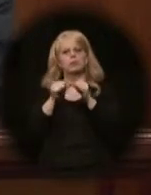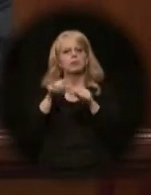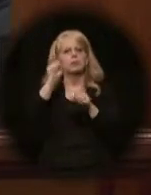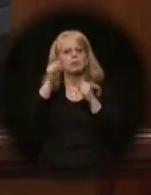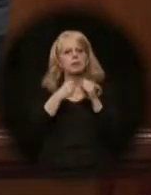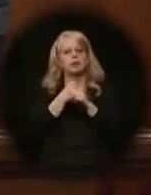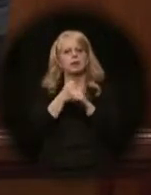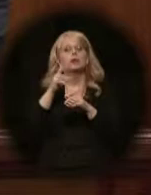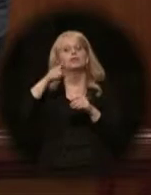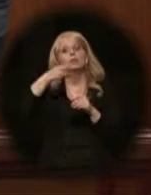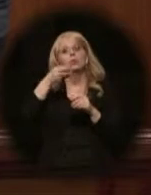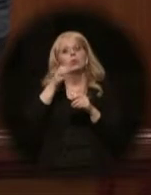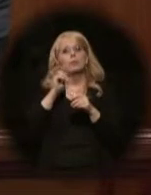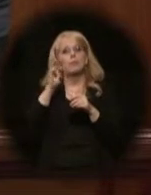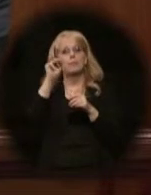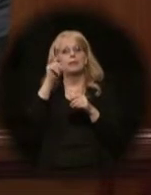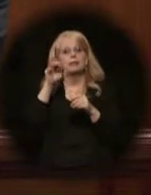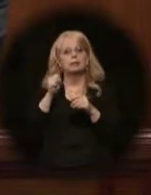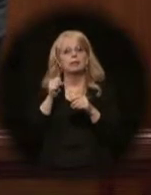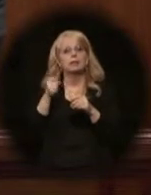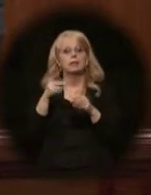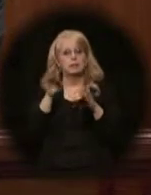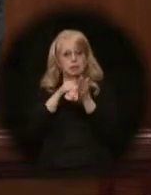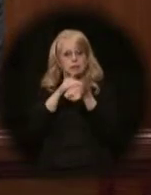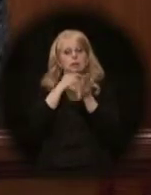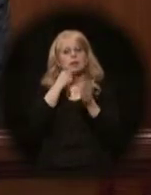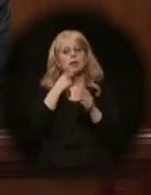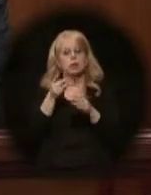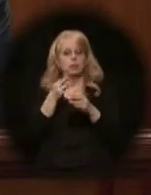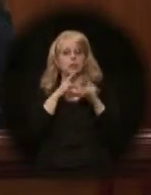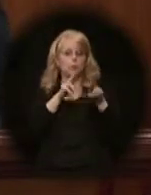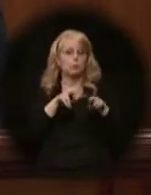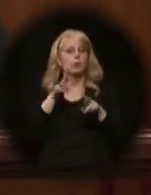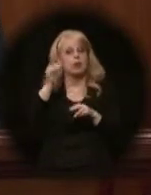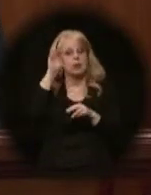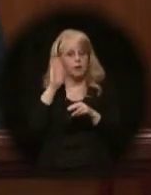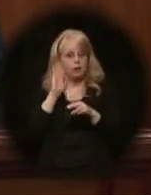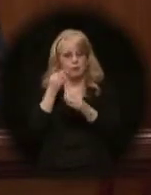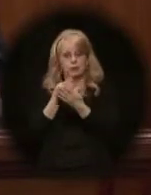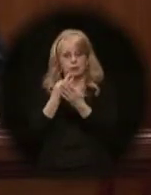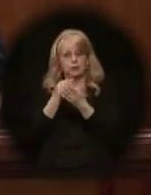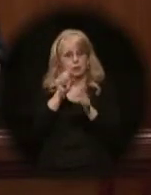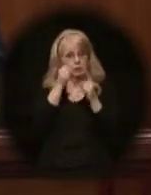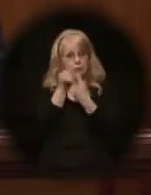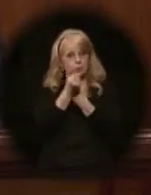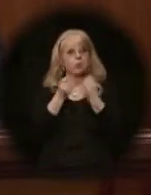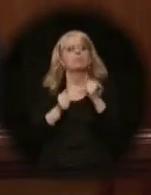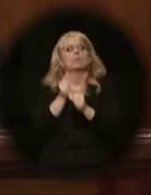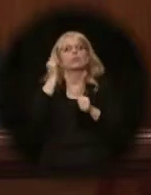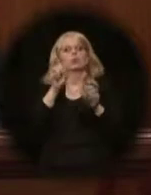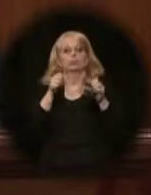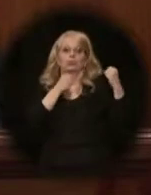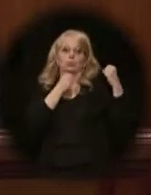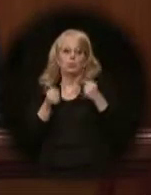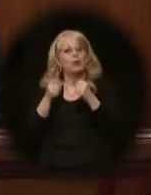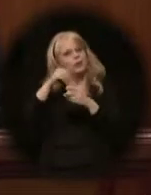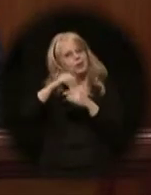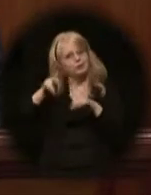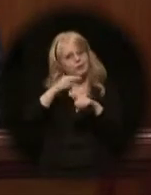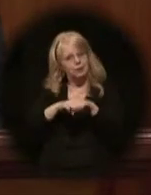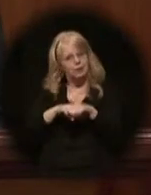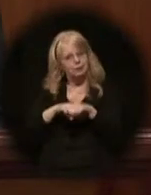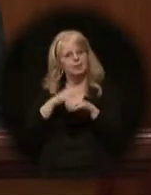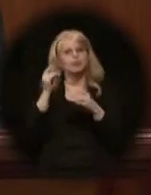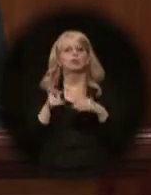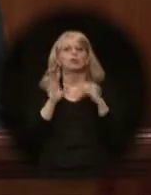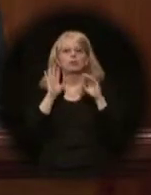Mason University's Mercatus Center, they reported last week that Alaska's fiscal situation is the strongest in the nation. The Great